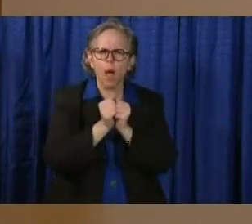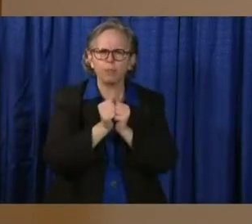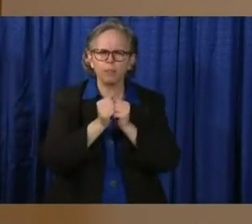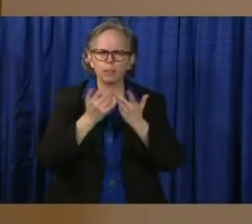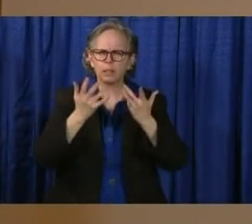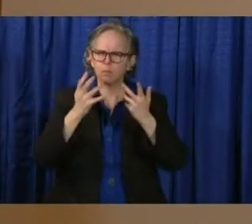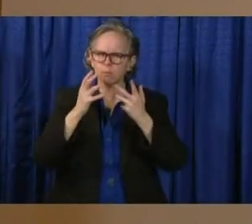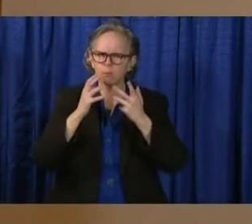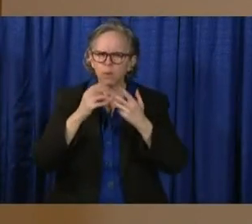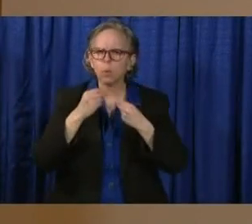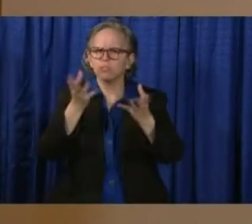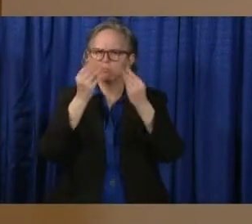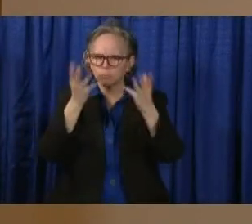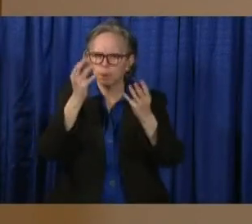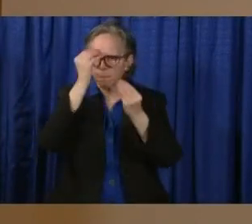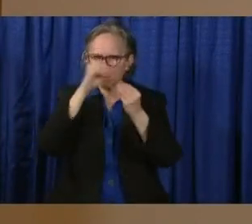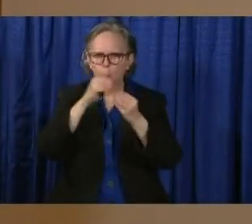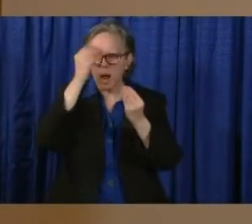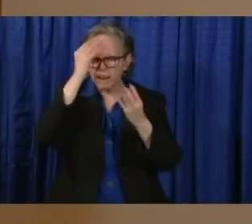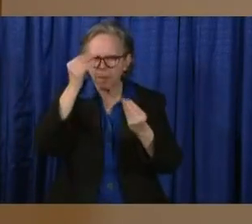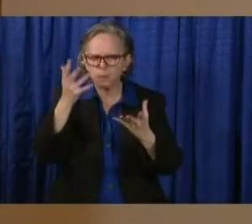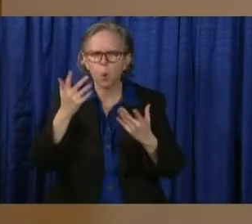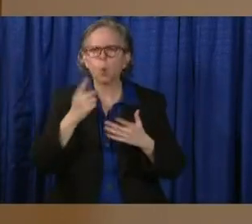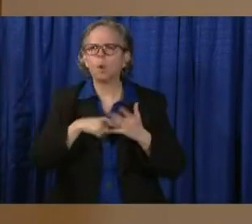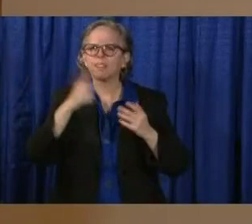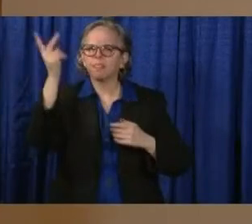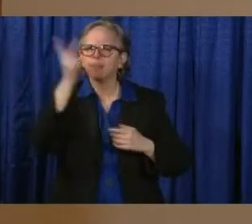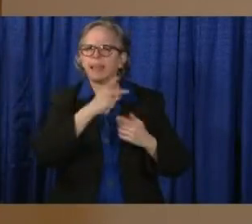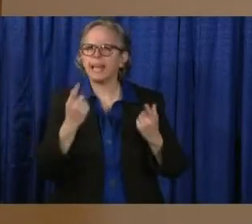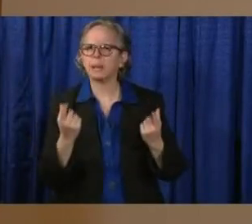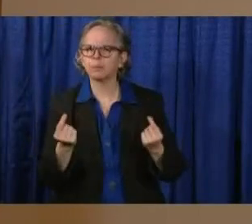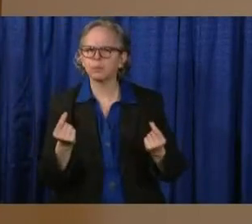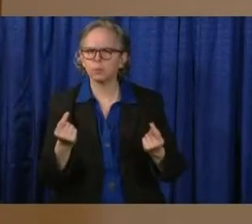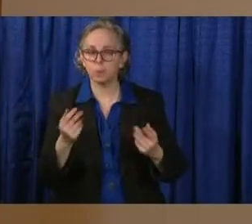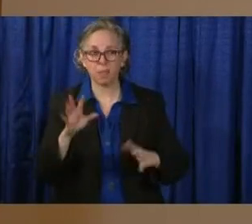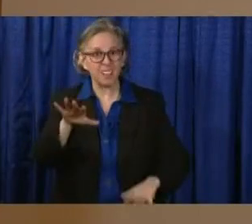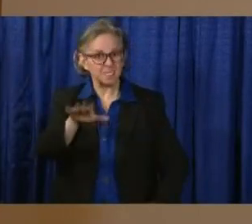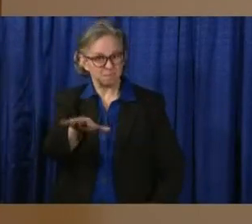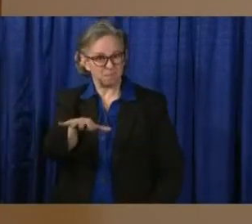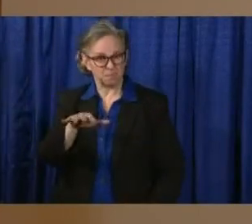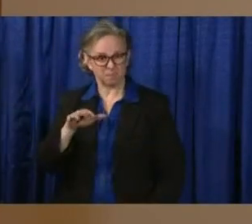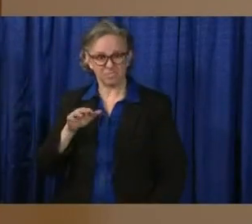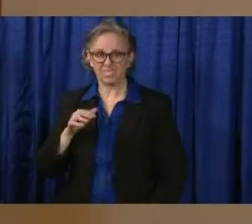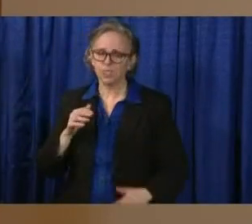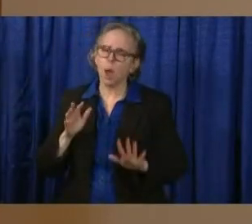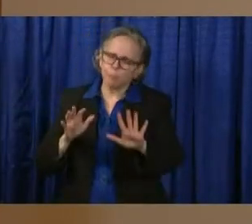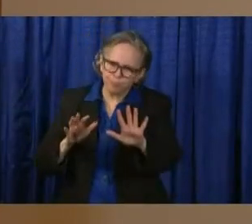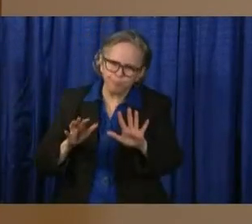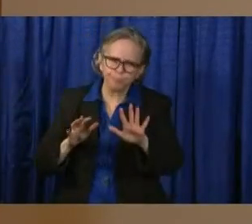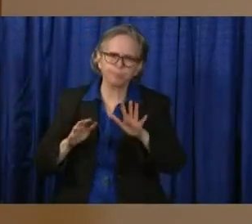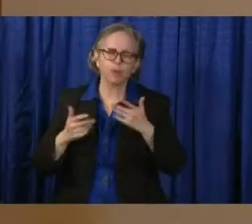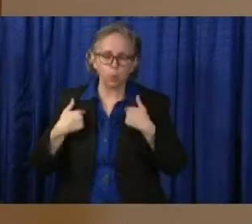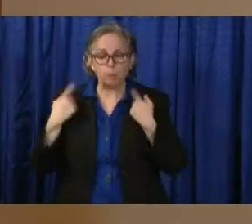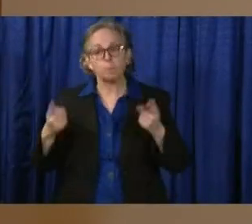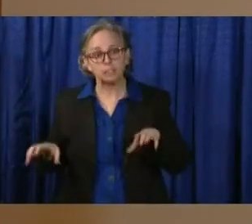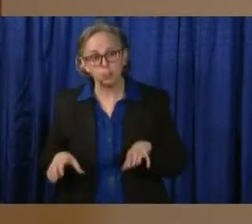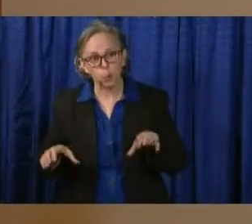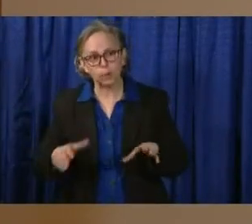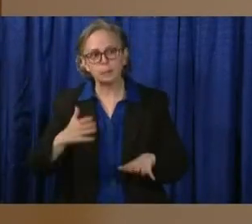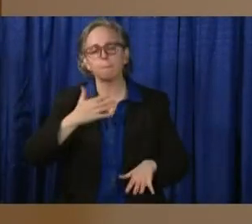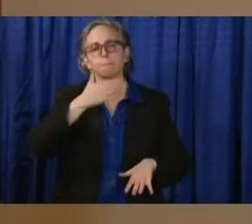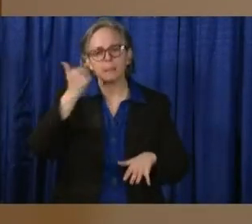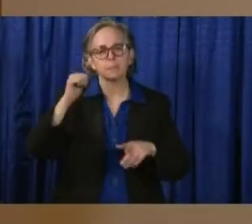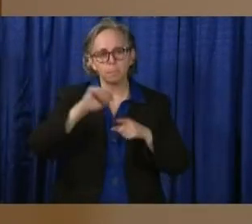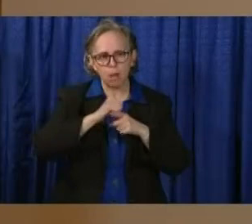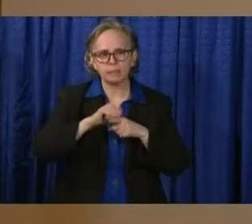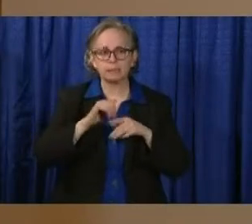with the public so they can have an understanding. But then we're taking what we've been doing all along, what are best practices, say, in a prison?